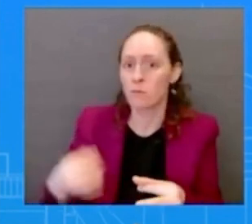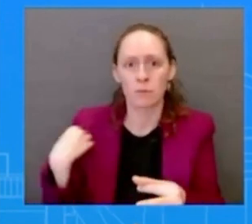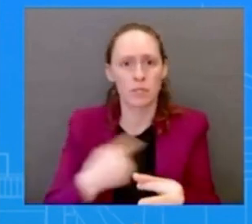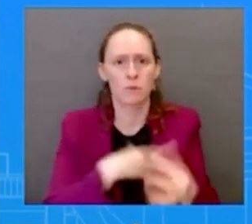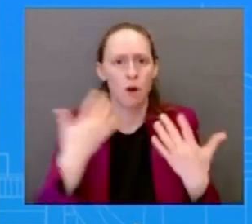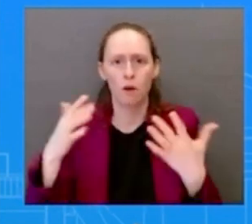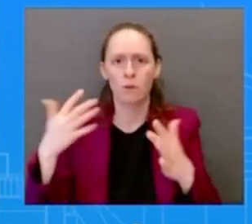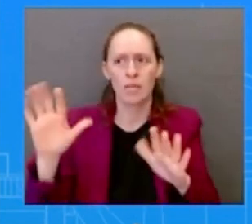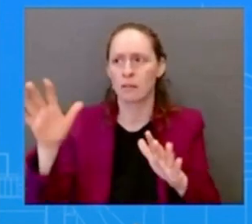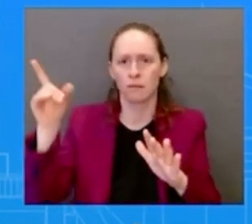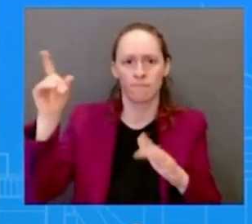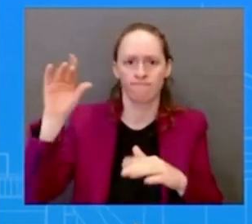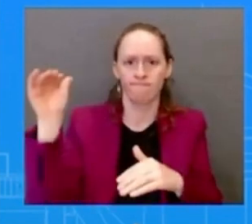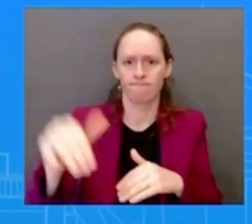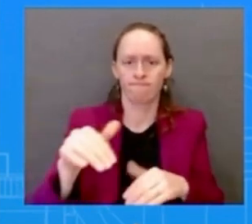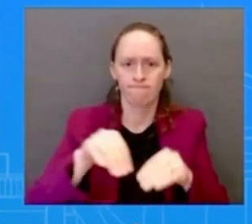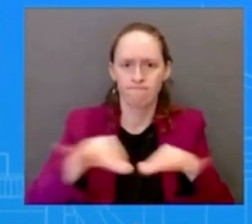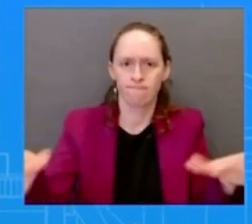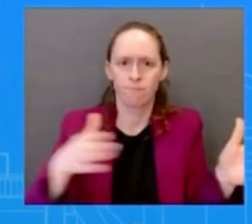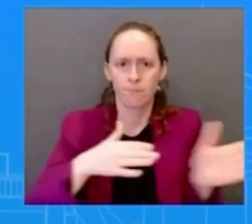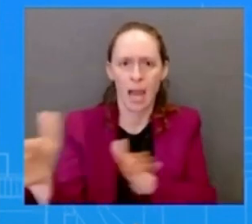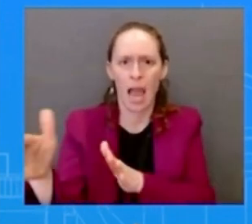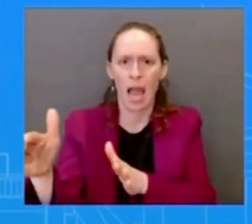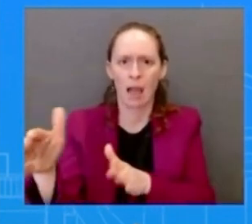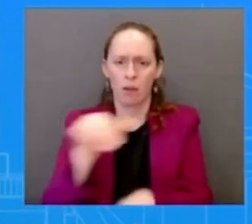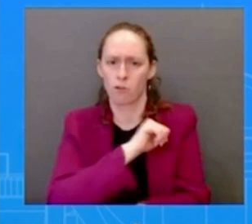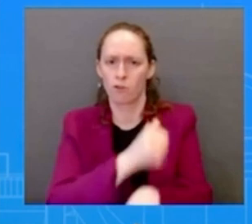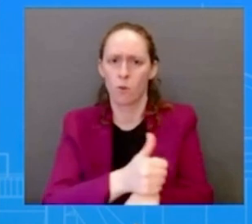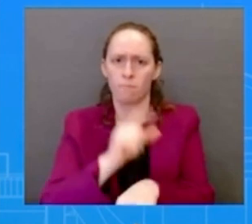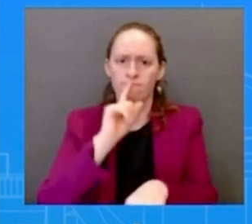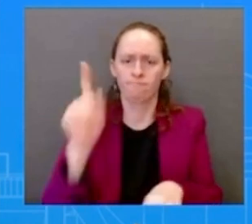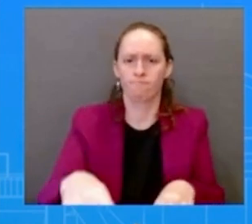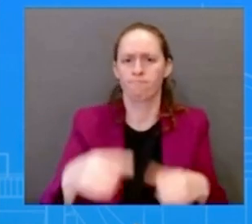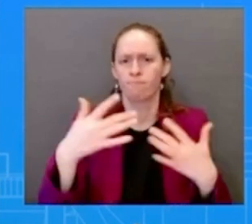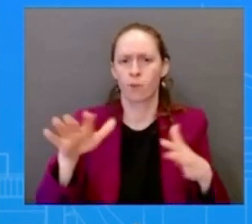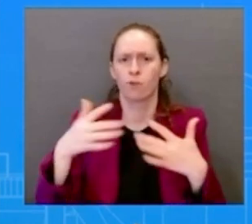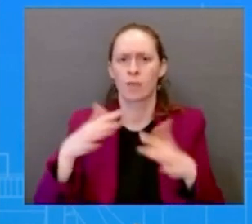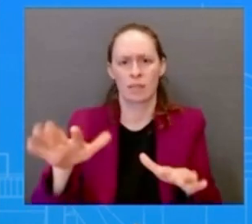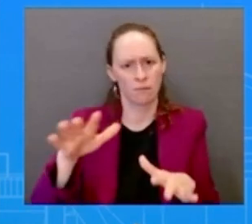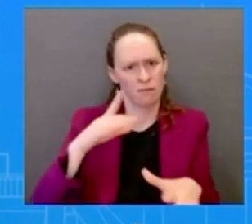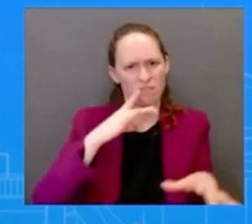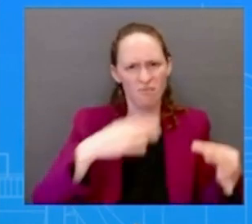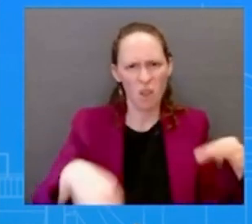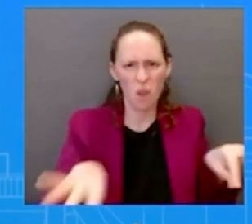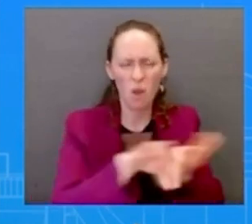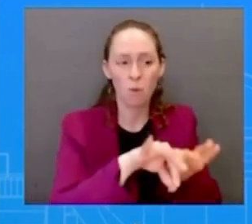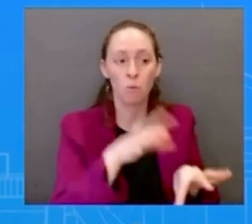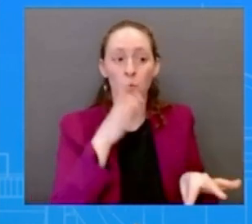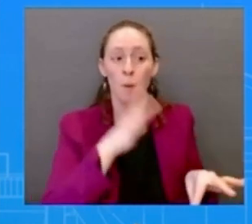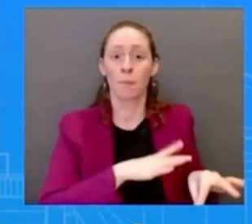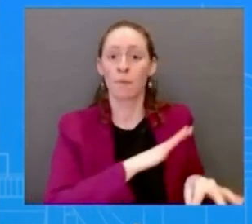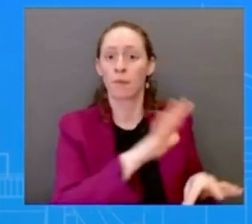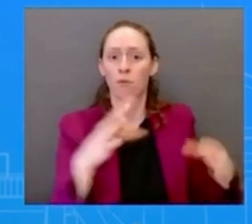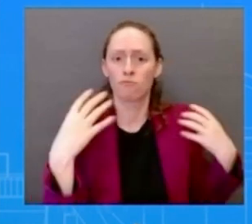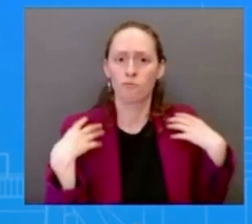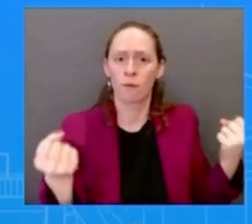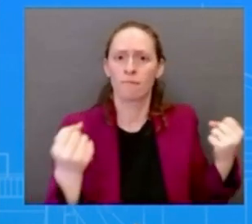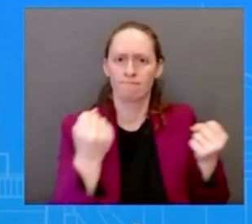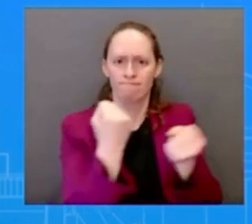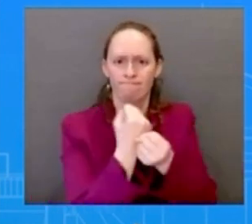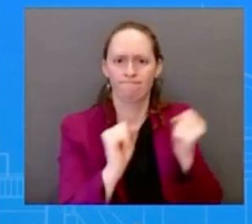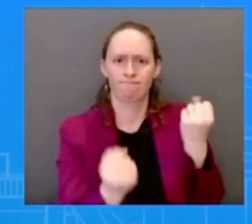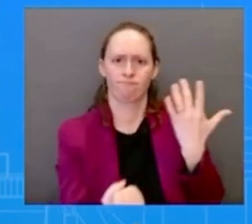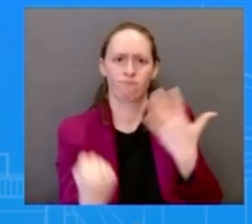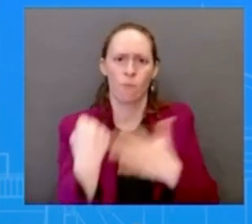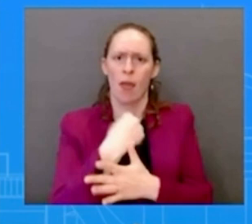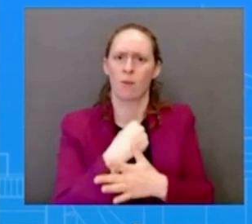protected across uh just across the country we're talking about millions and millions of women and he's going to continue to do that that is not going to change from this